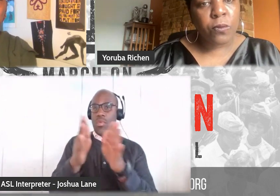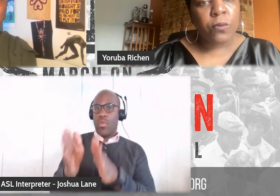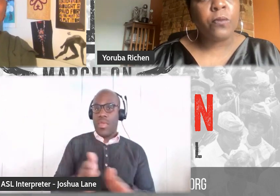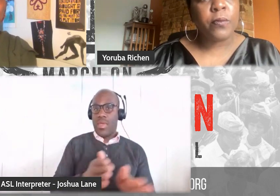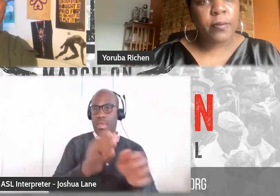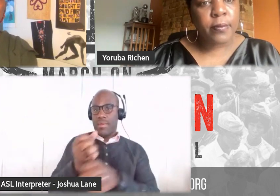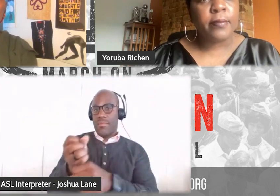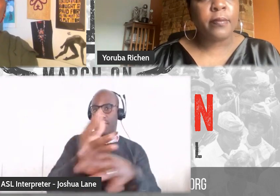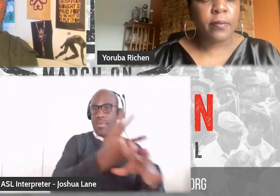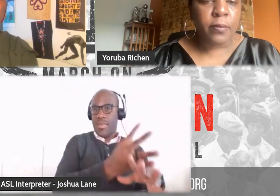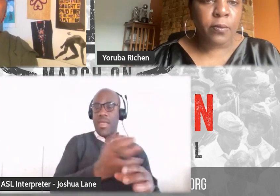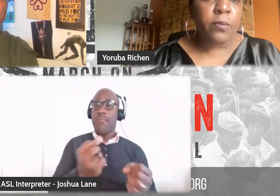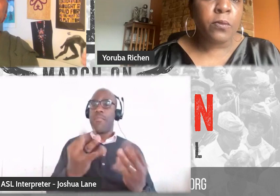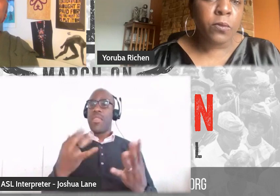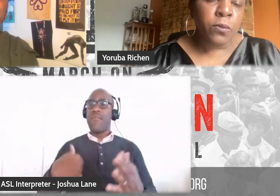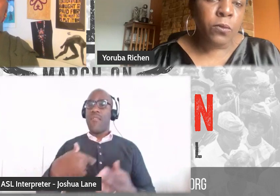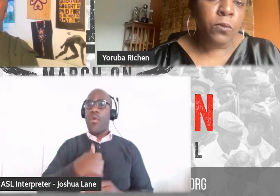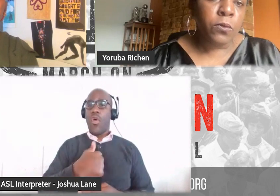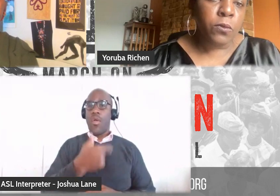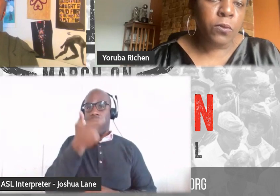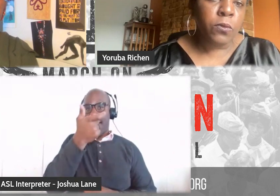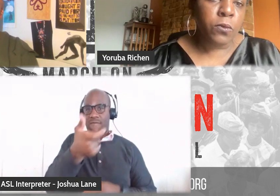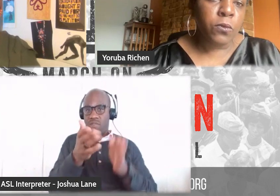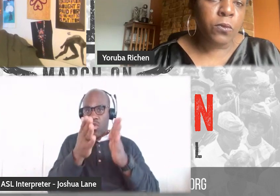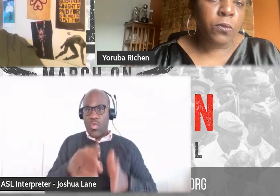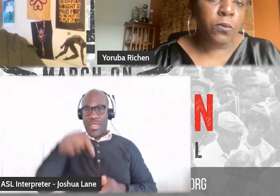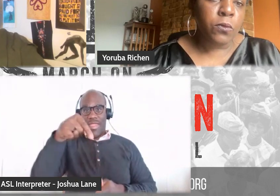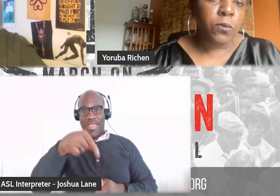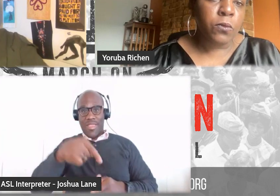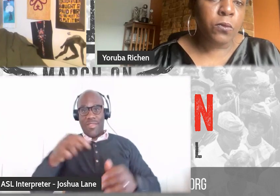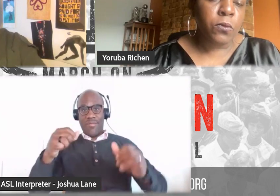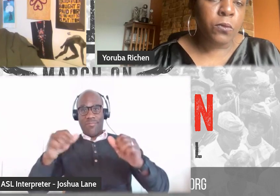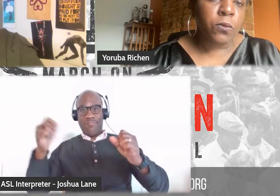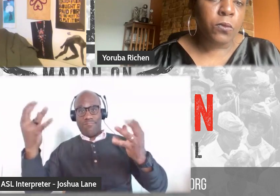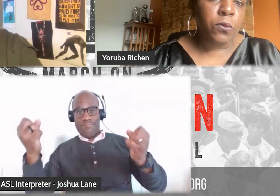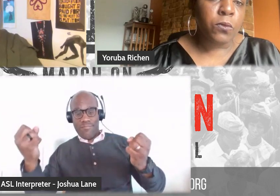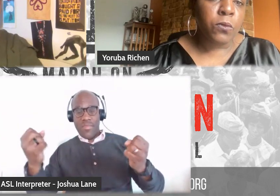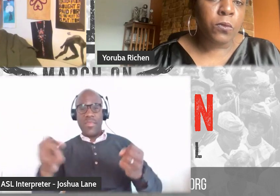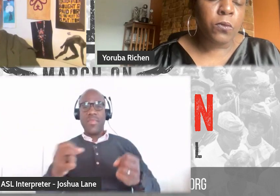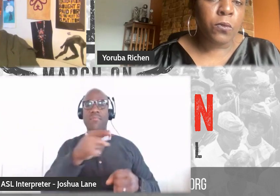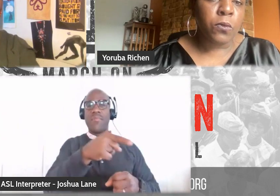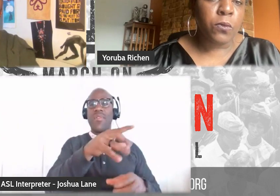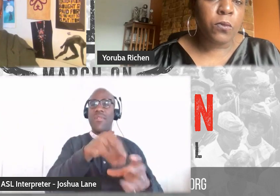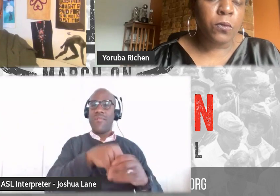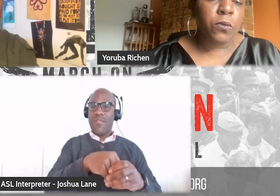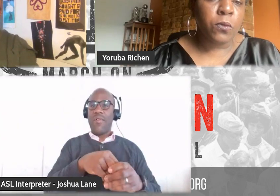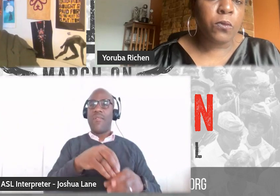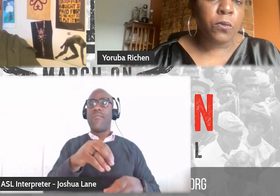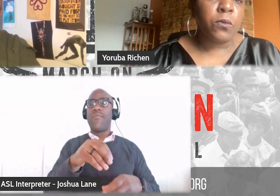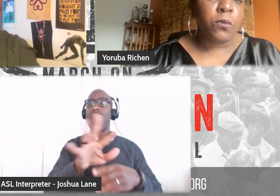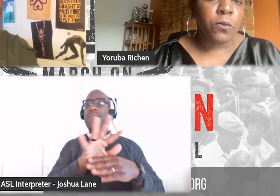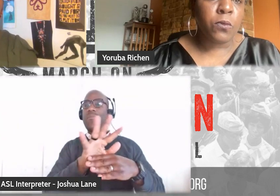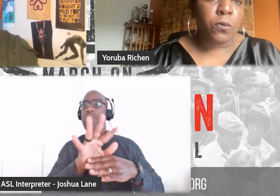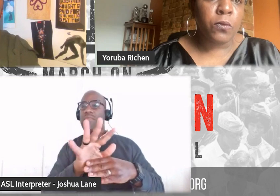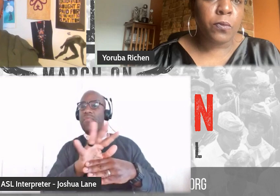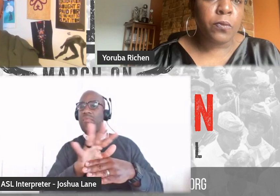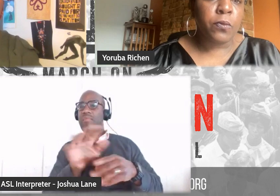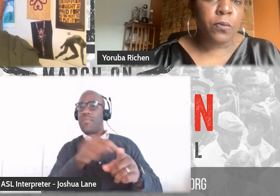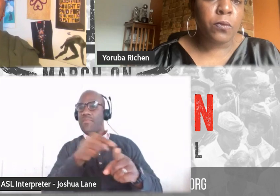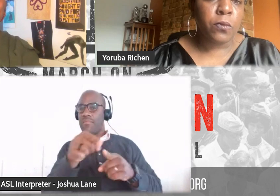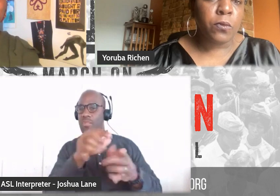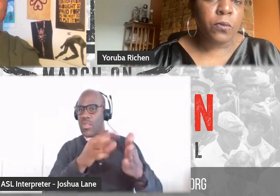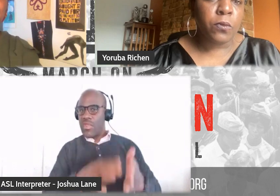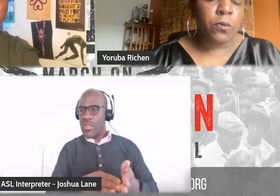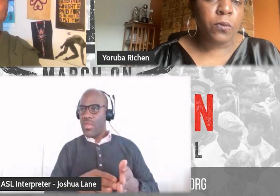students. So what would you encourage them to do while they are in training? You mentioned the importance of writing and of researching